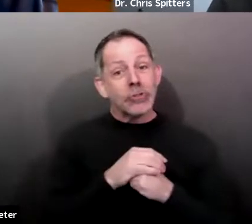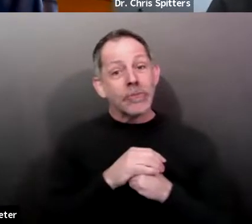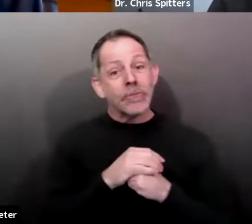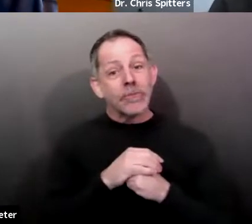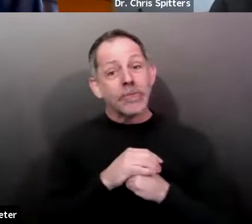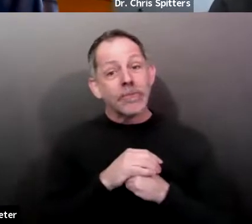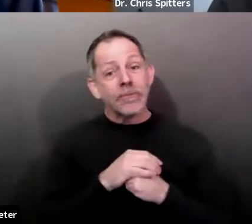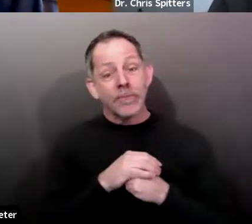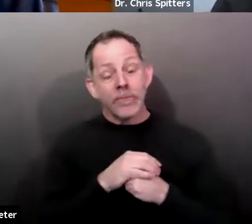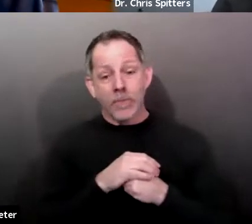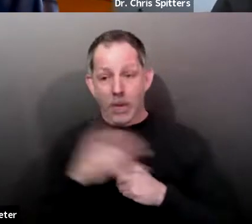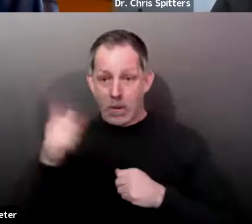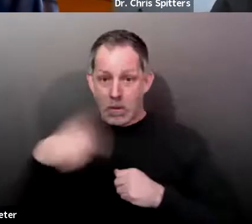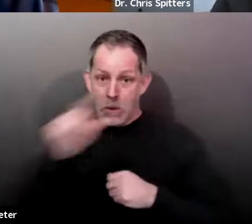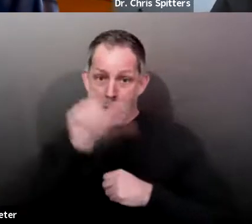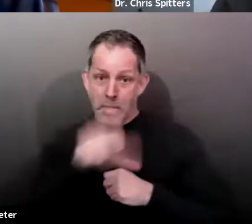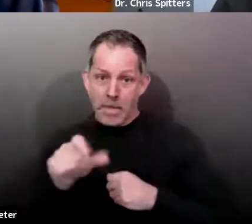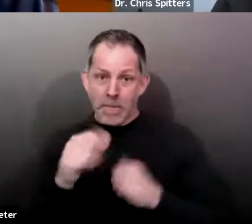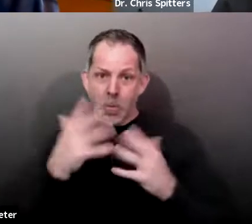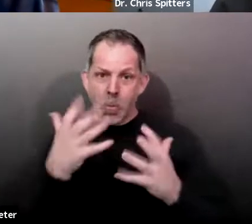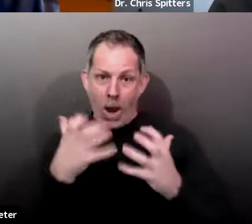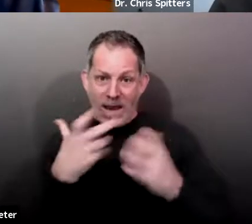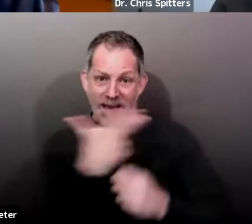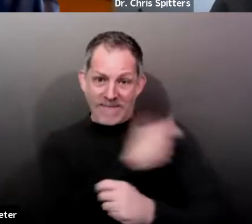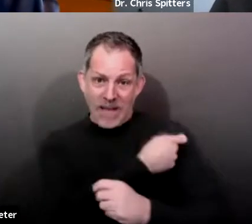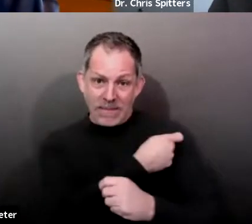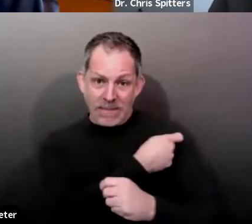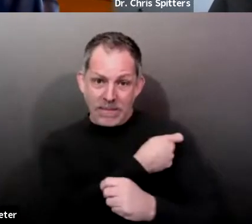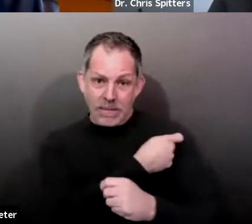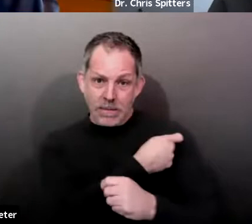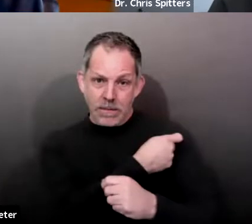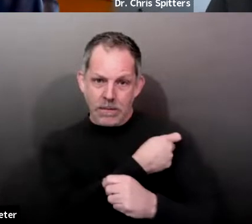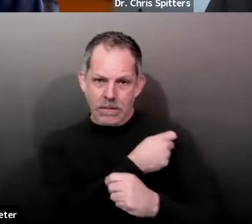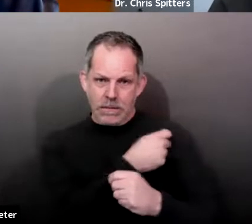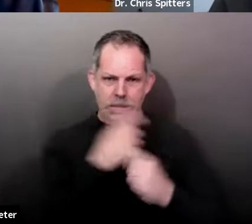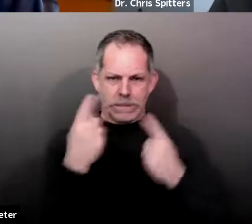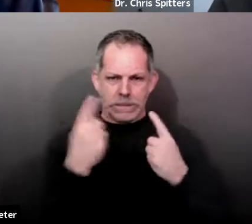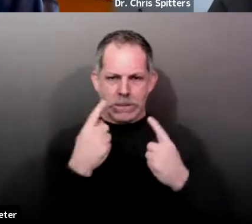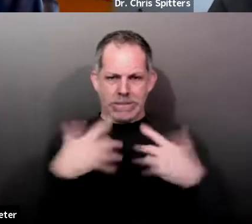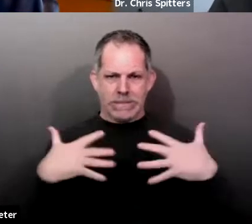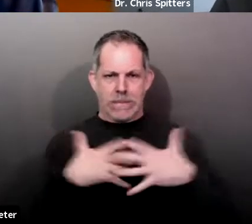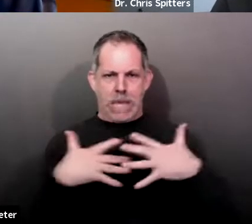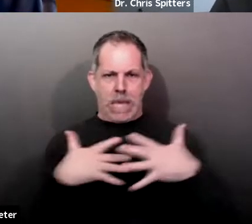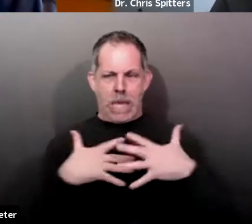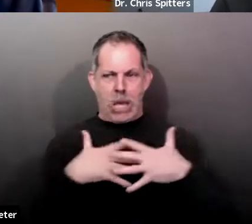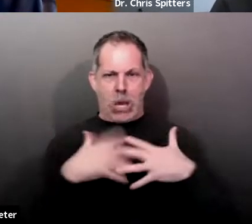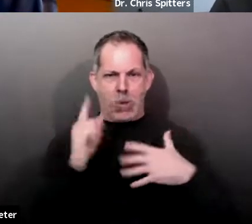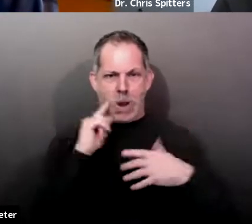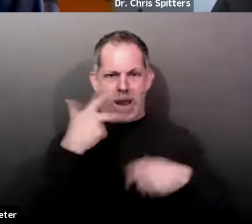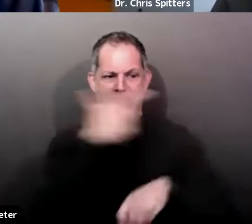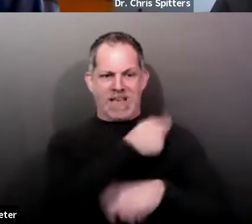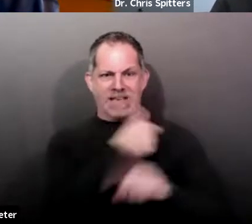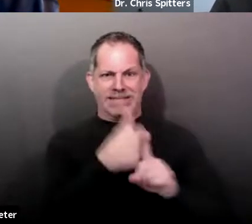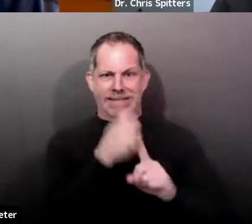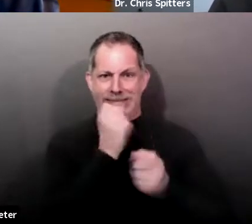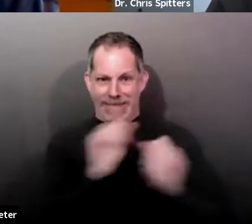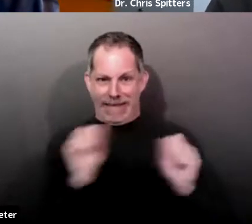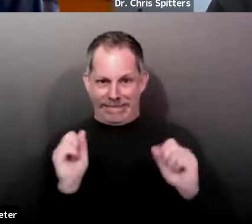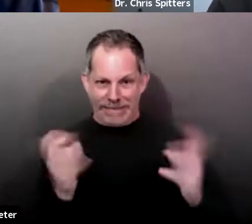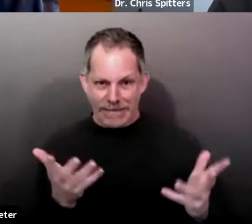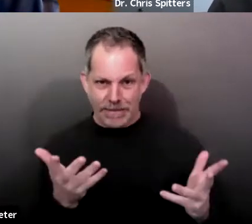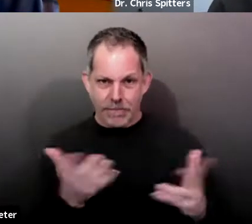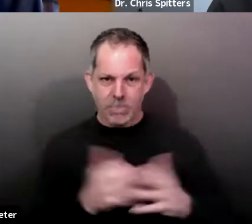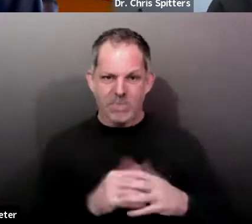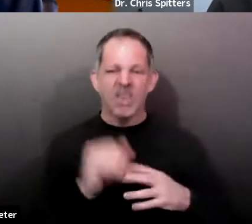vaccinated and concerns about safety and that sort of thing. And, and I think, you know, what, what the question implied, uh, is, is a